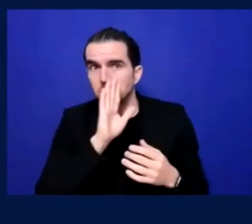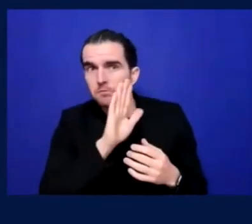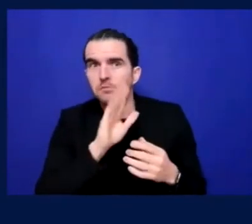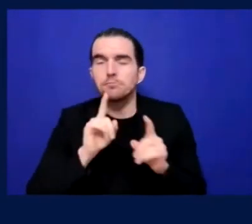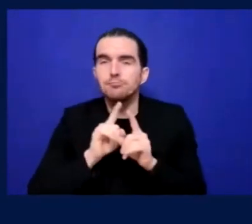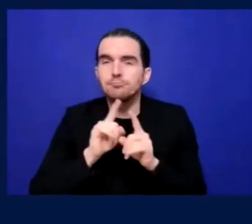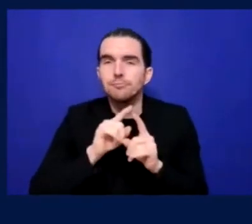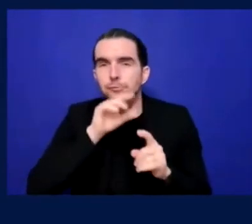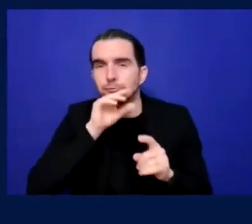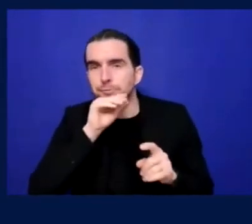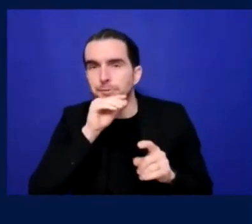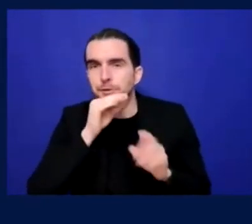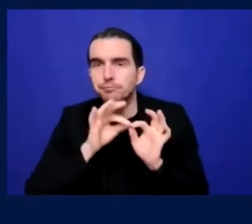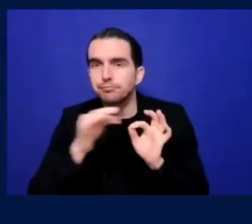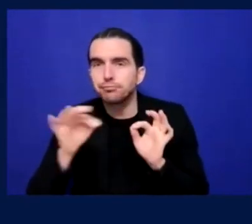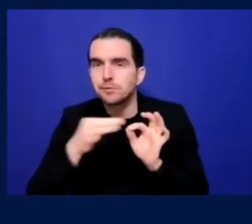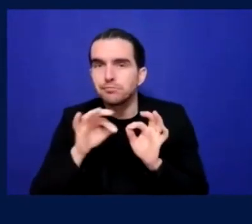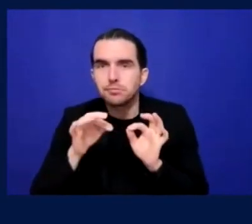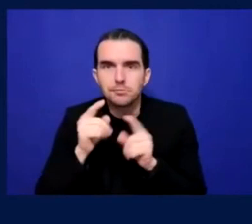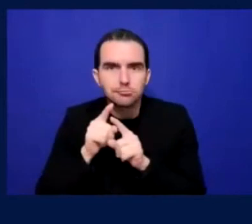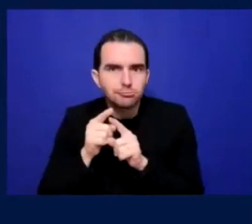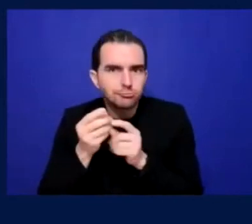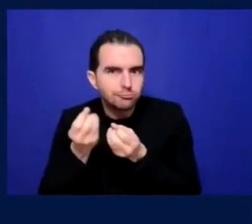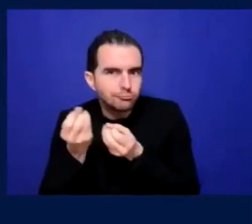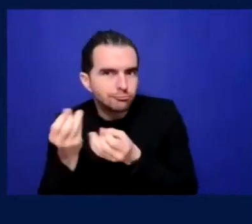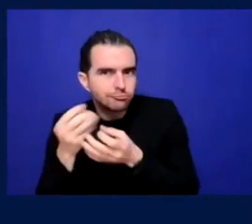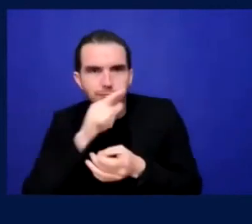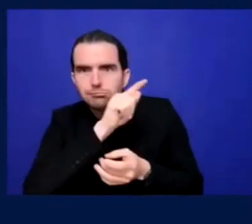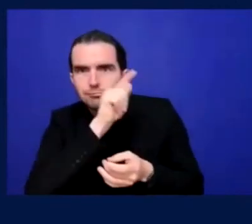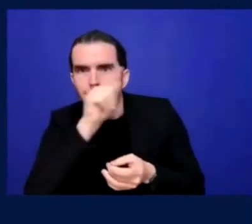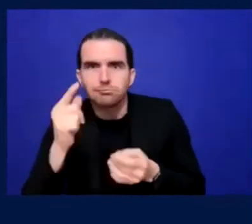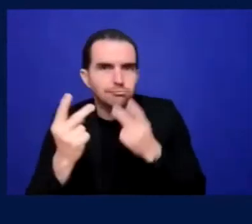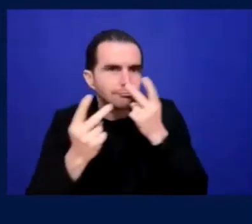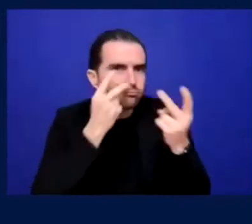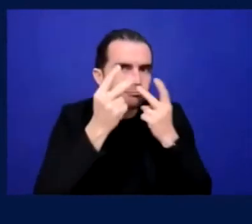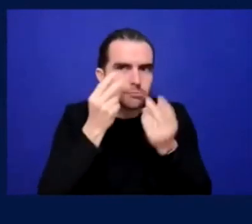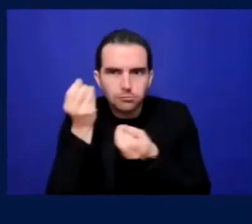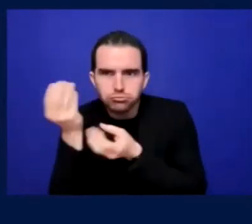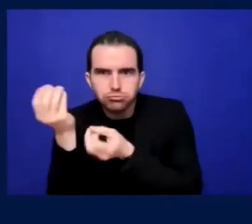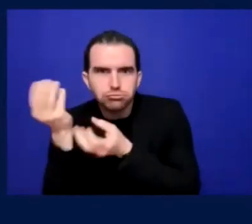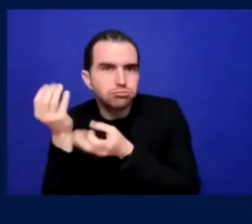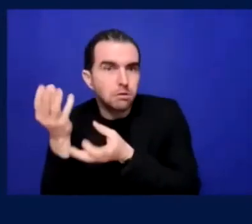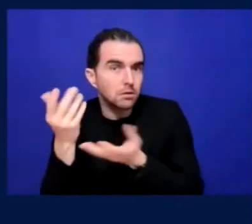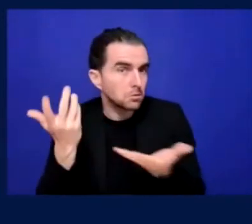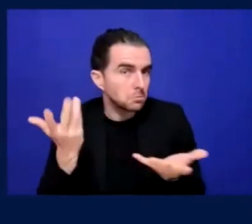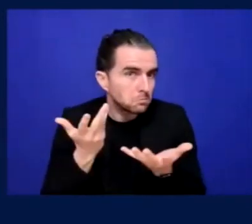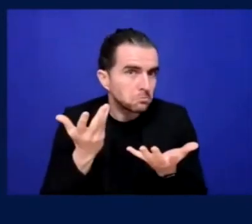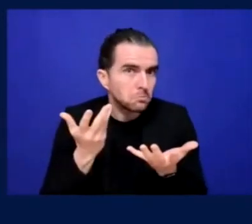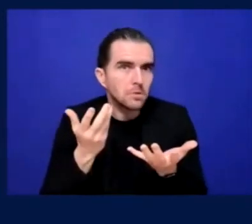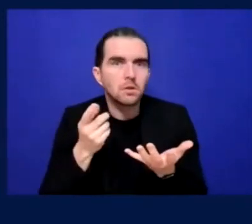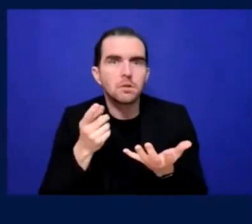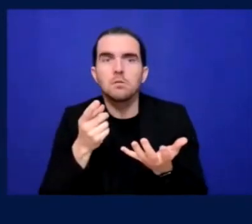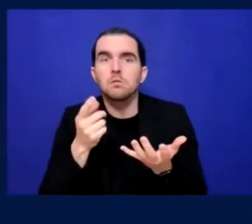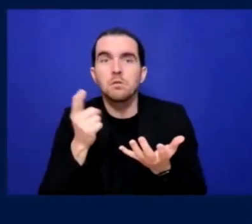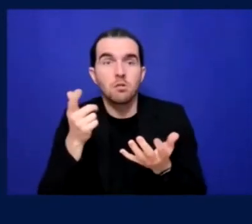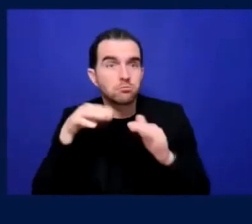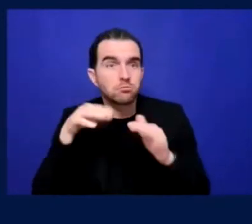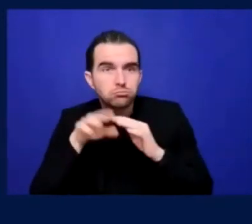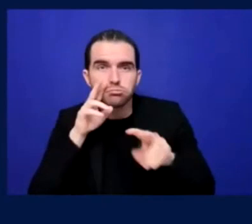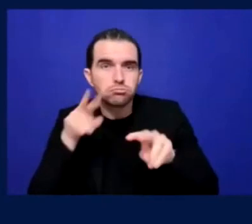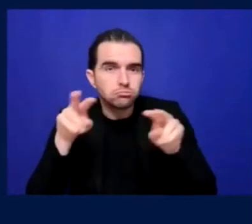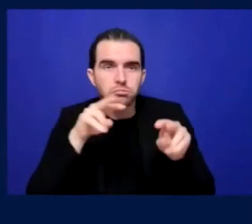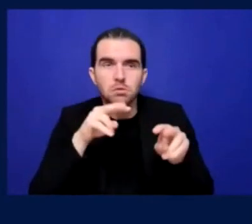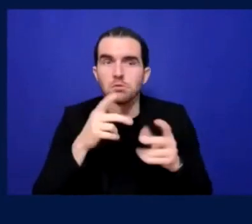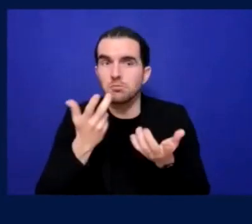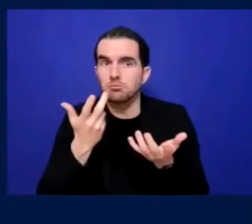Um, I must say actually for most of the grounds that I've been to in Scotland, the audio descriptive commentary